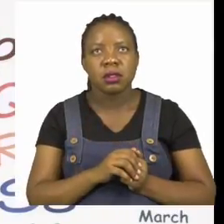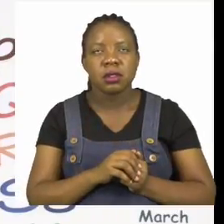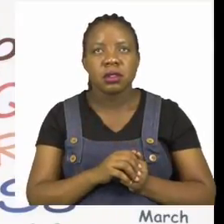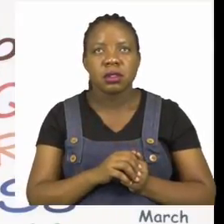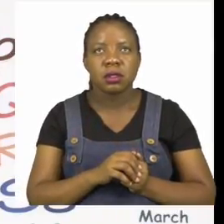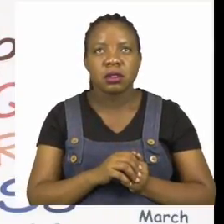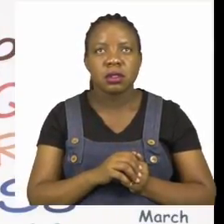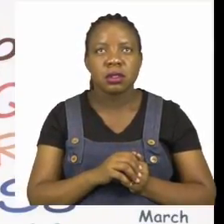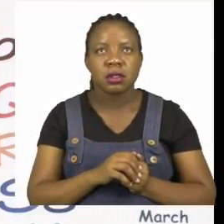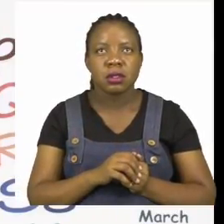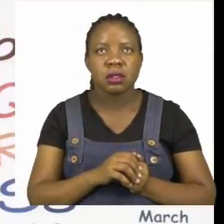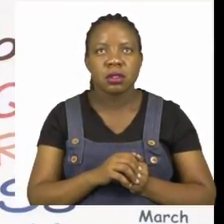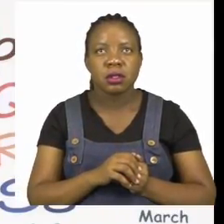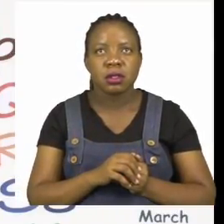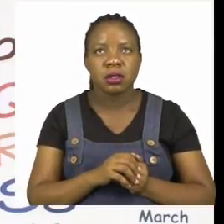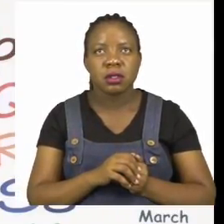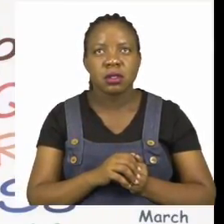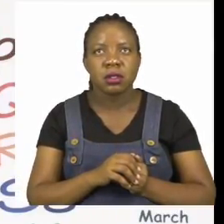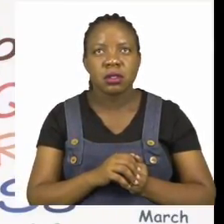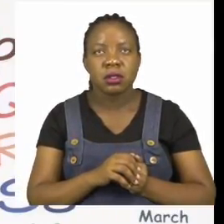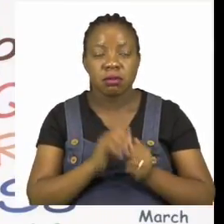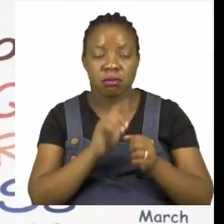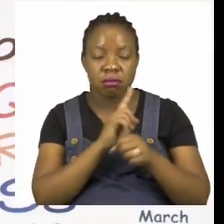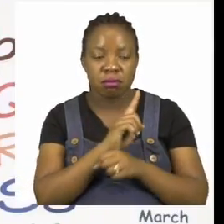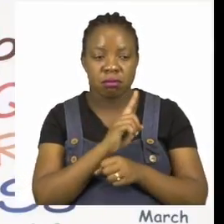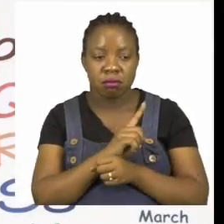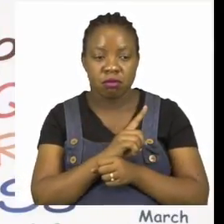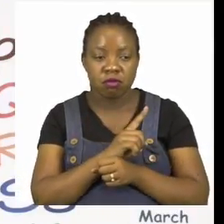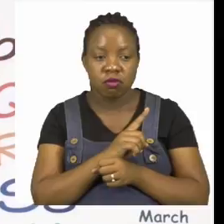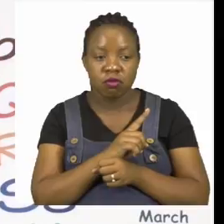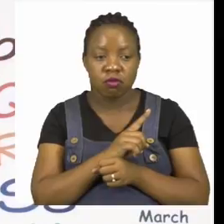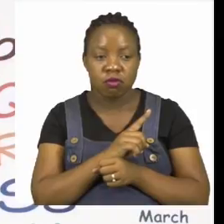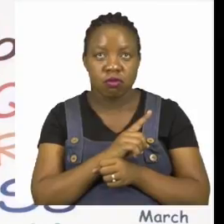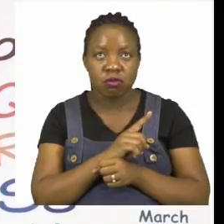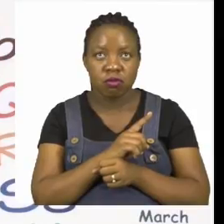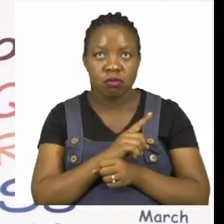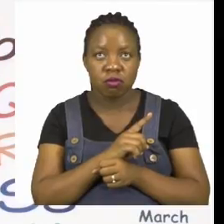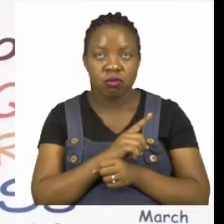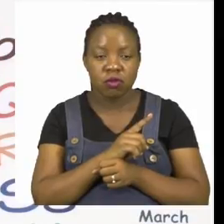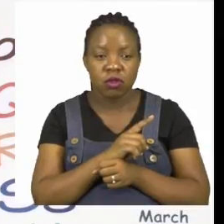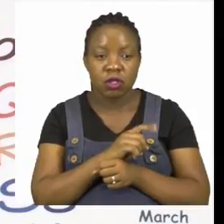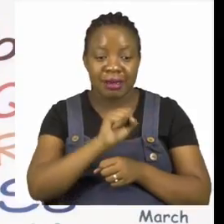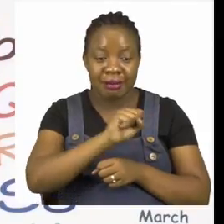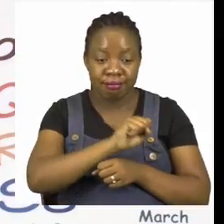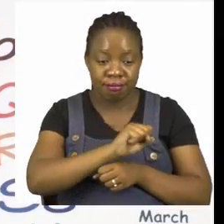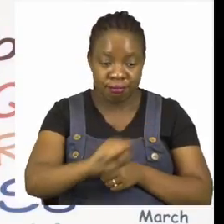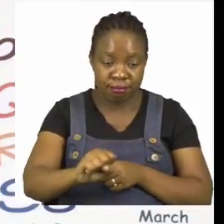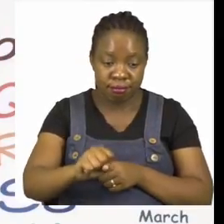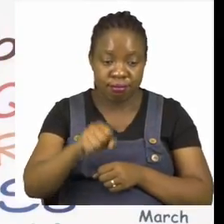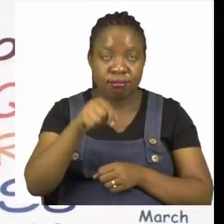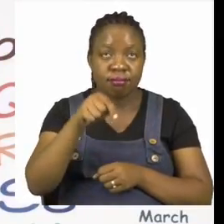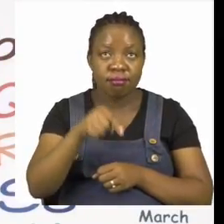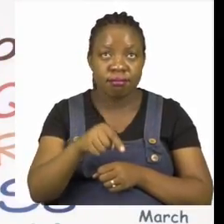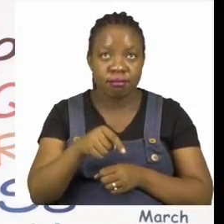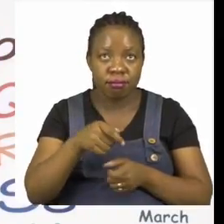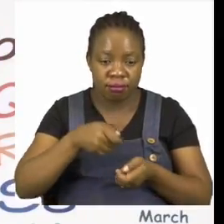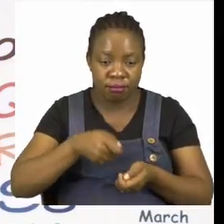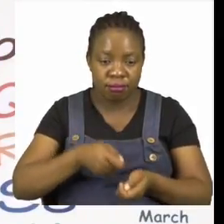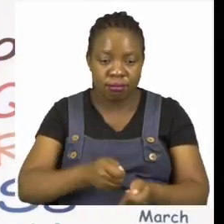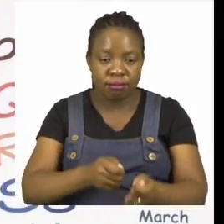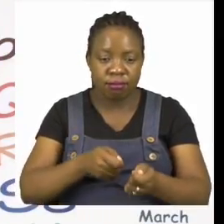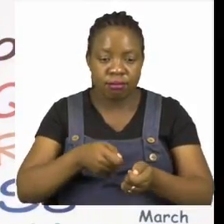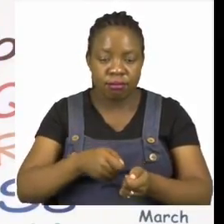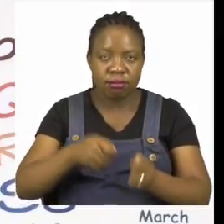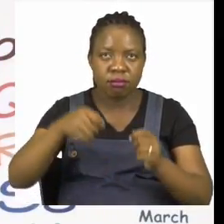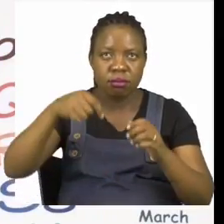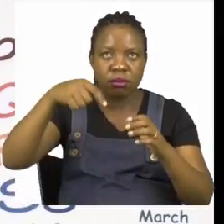dig a hole in the soil. I have used two words dig and